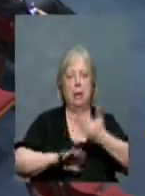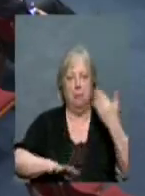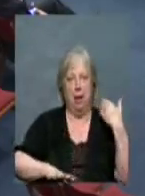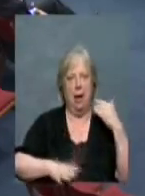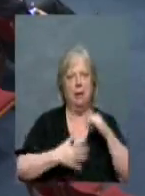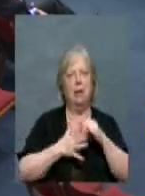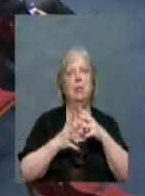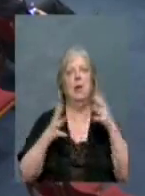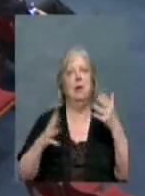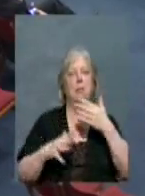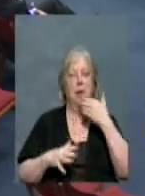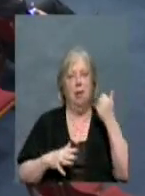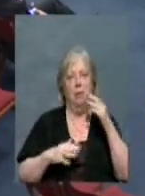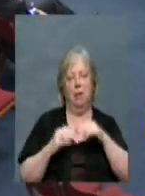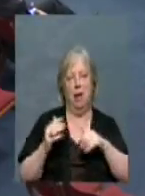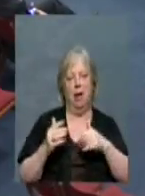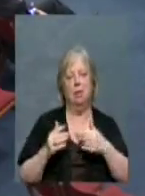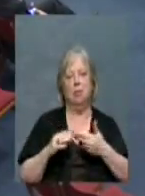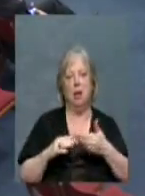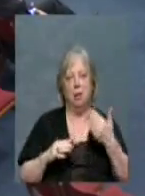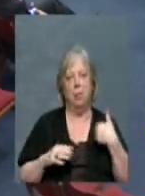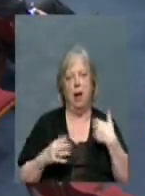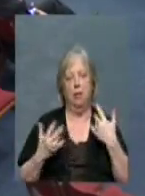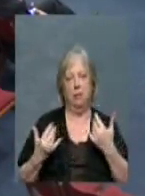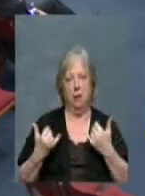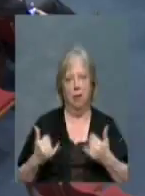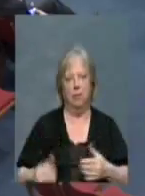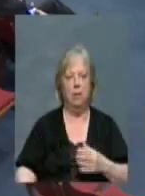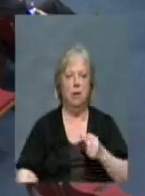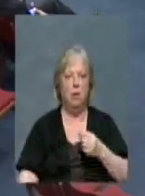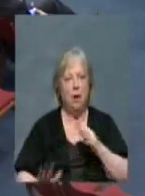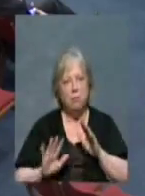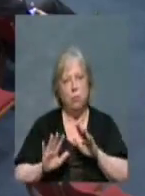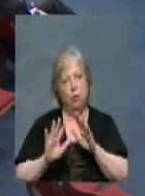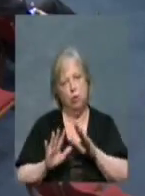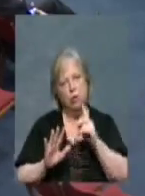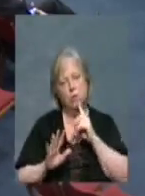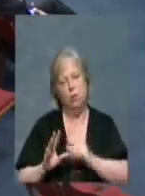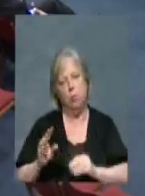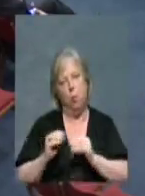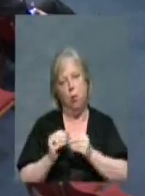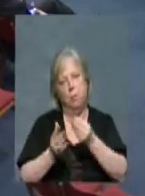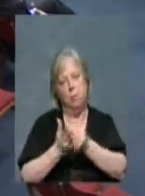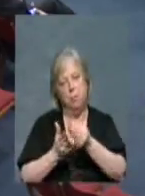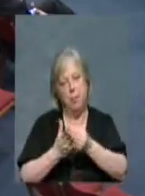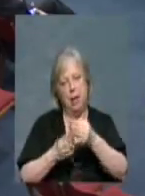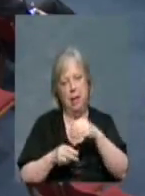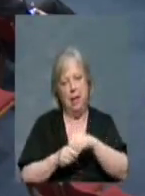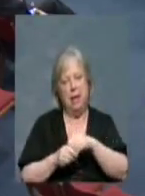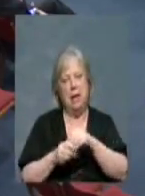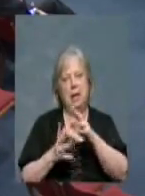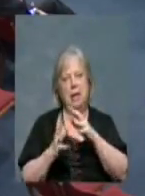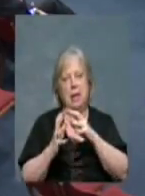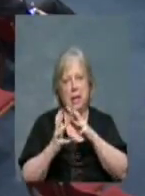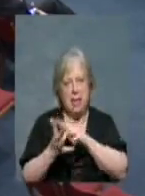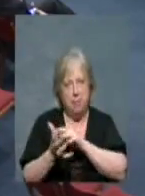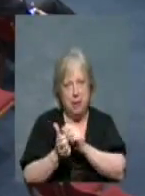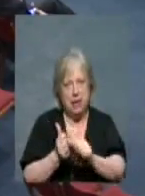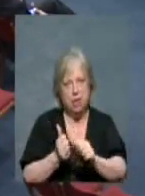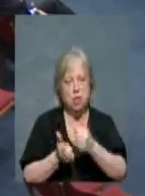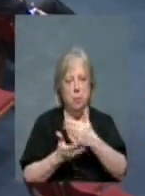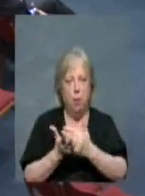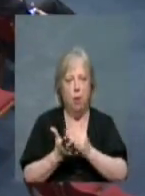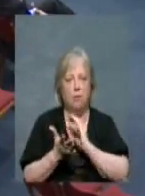is much greater than what it used to be. So, and I've pushed for more money in this area of our budget and will